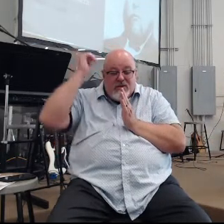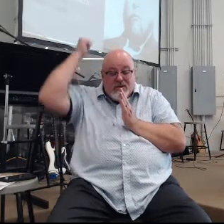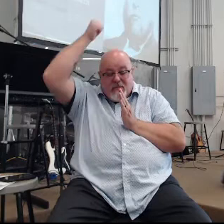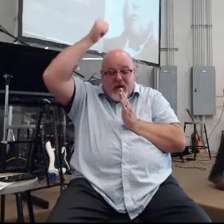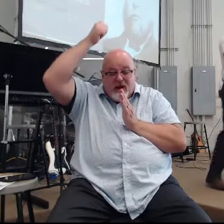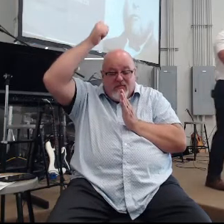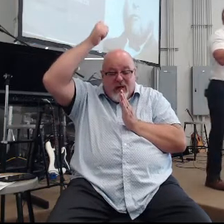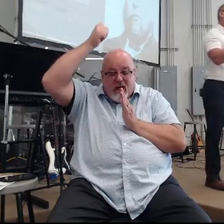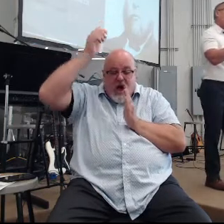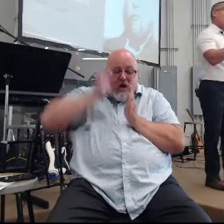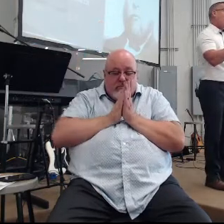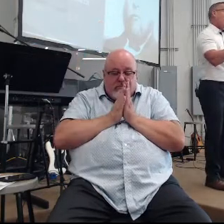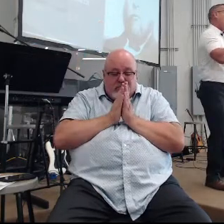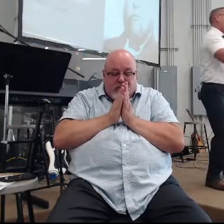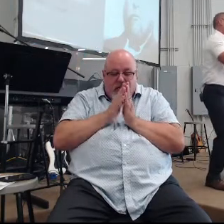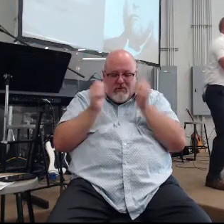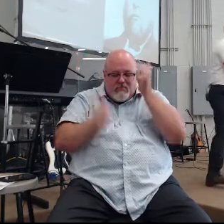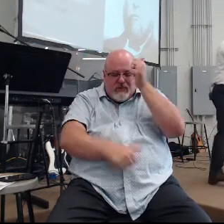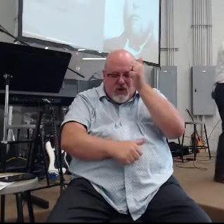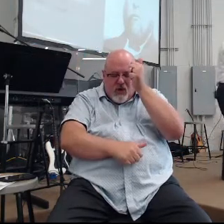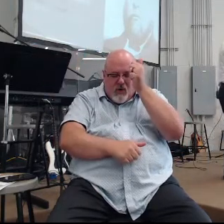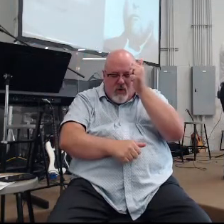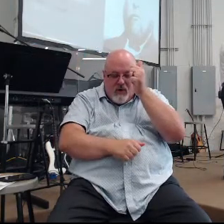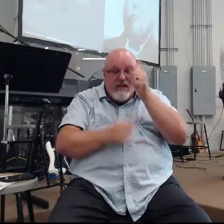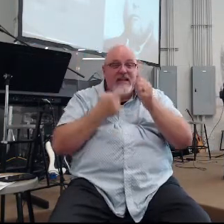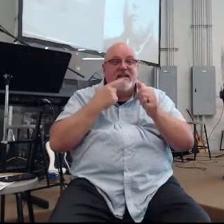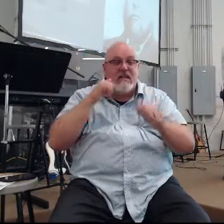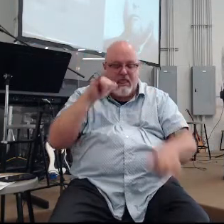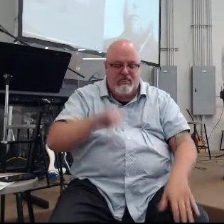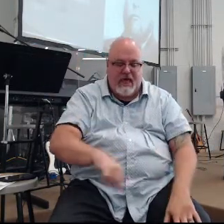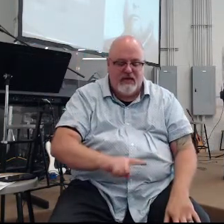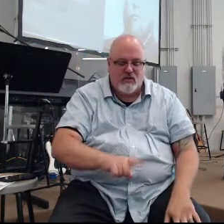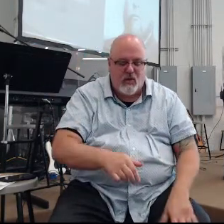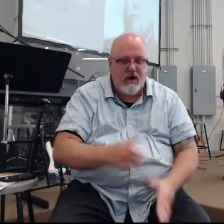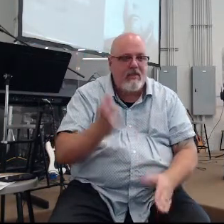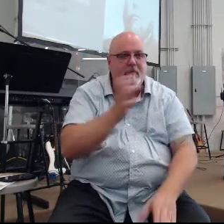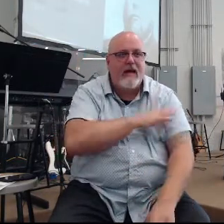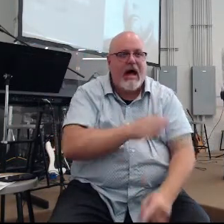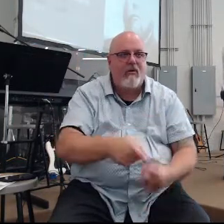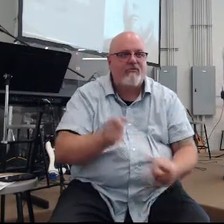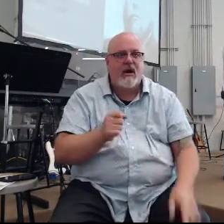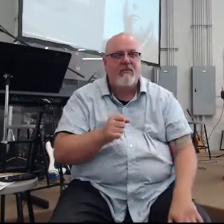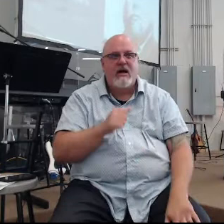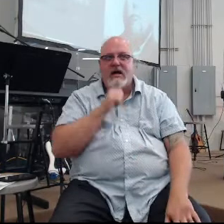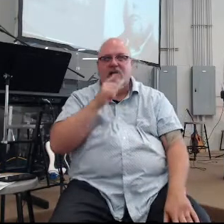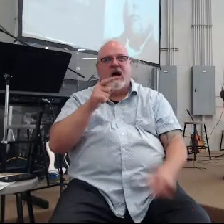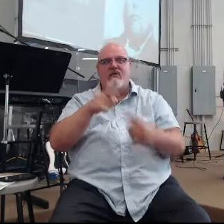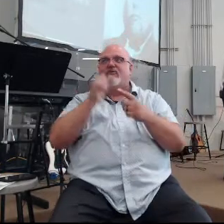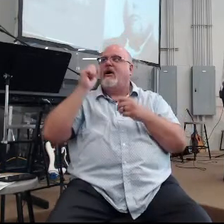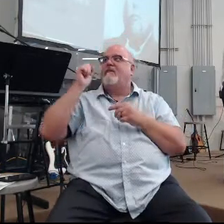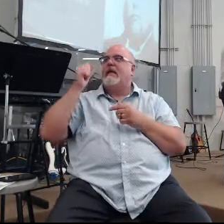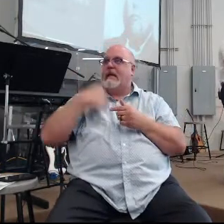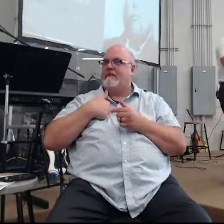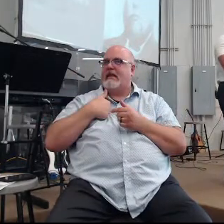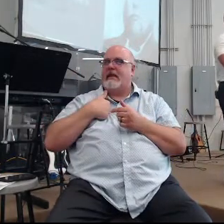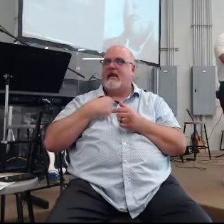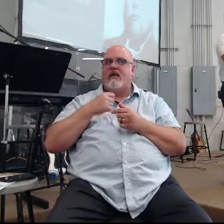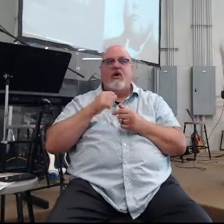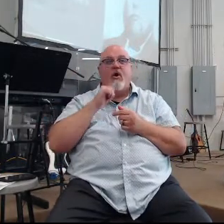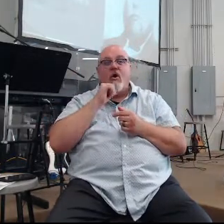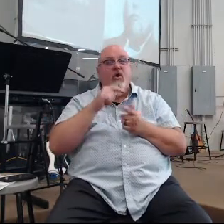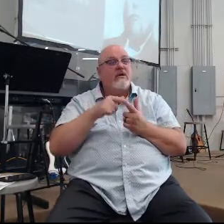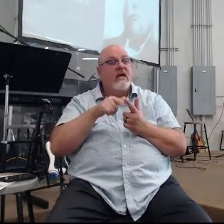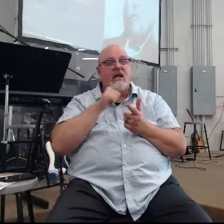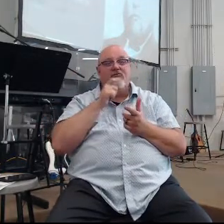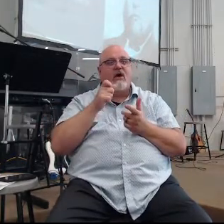them. And he would always say, that's where the power comes from. It wasn't from him, and it wasn't even, he was saying, from